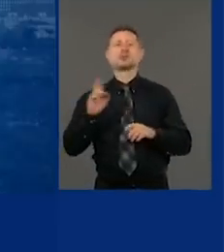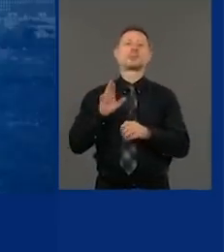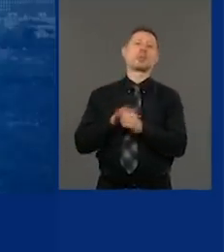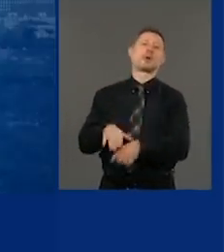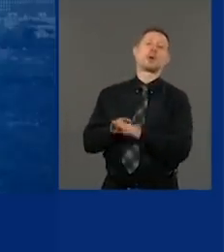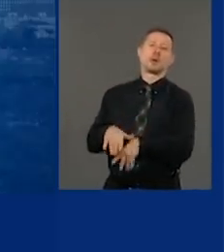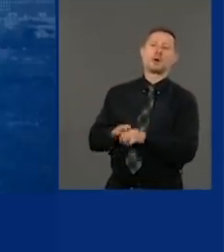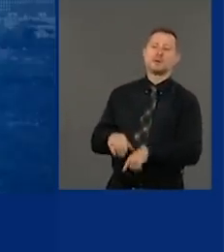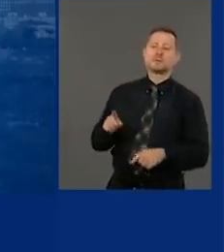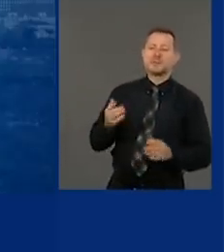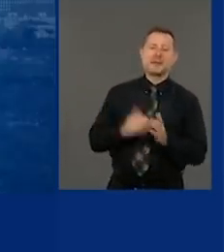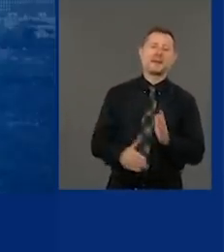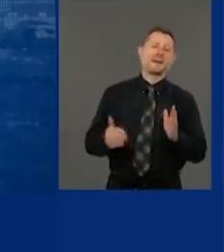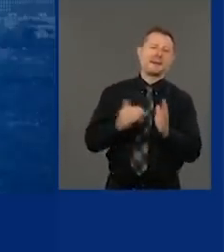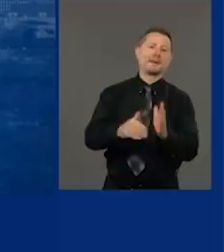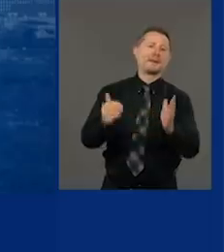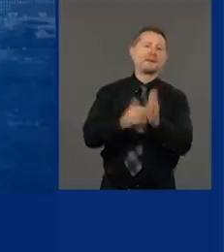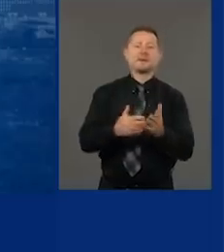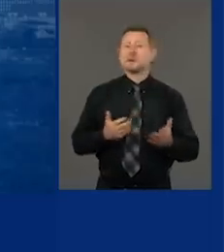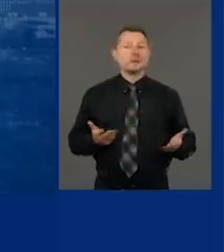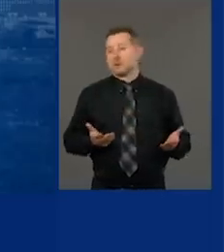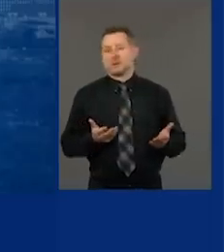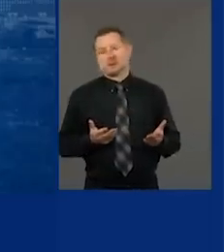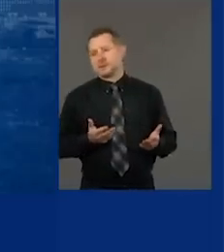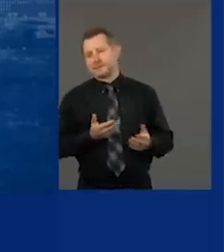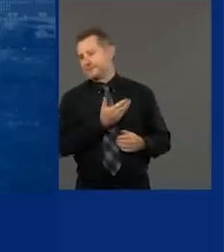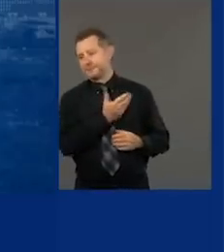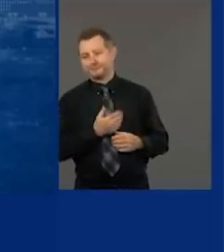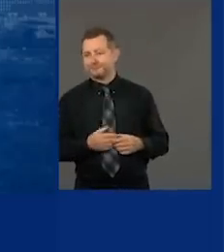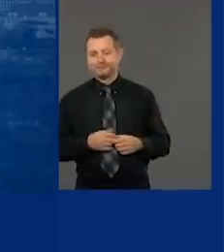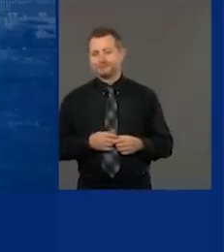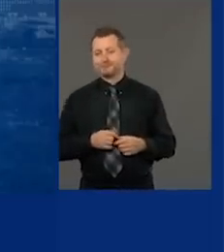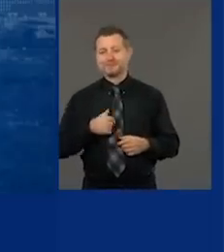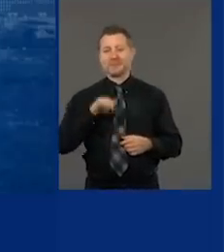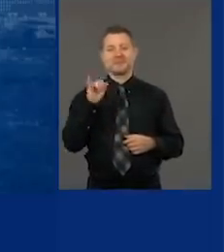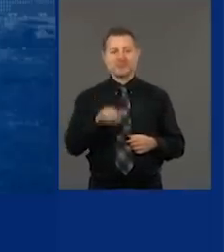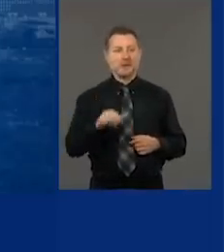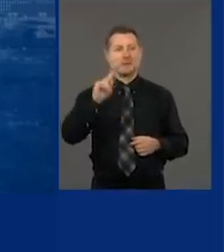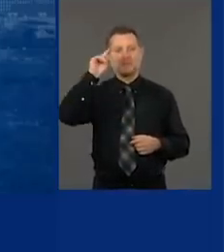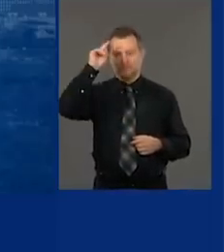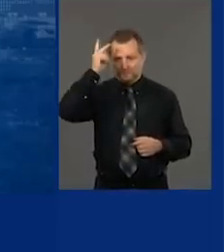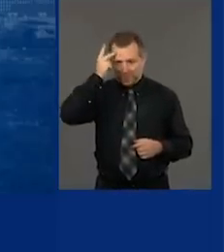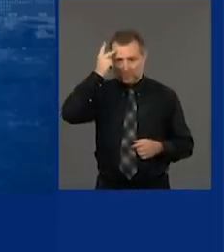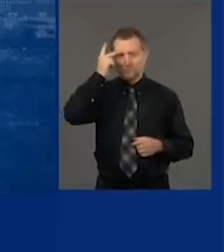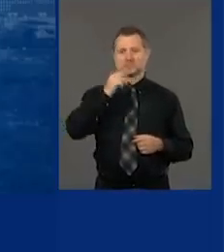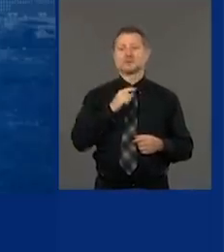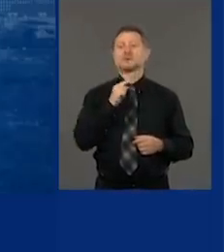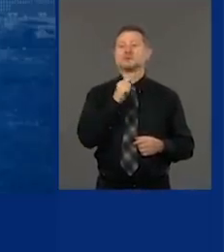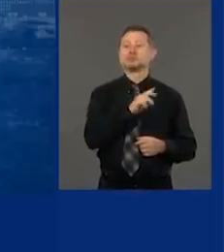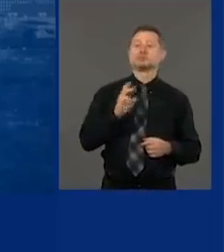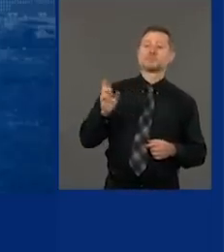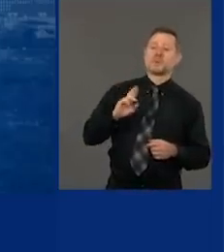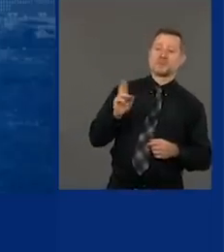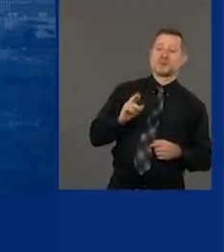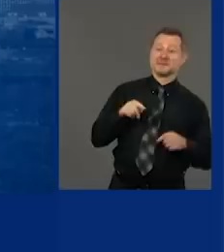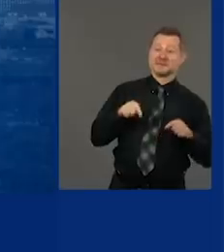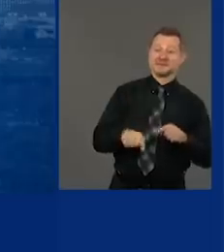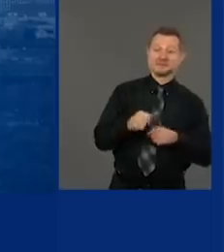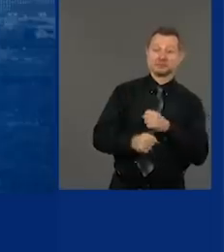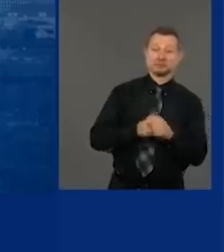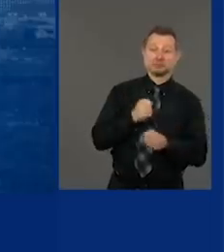policy. That's what this is. This is politically inconvenient in an election year.